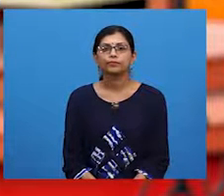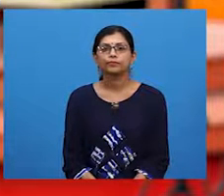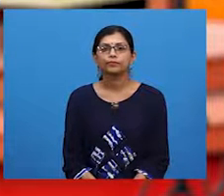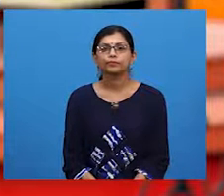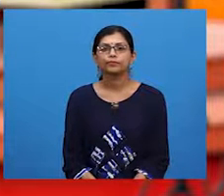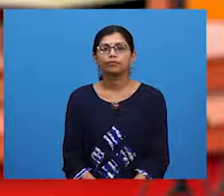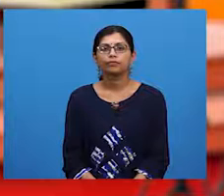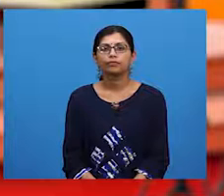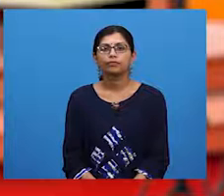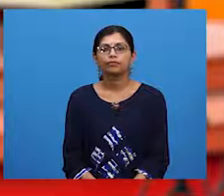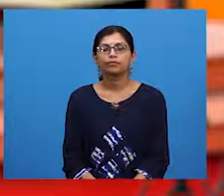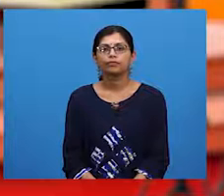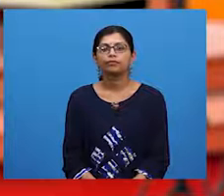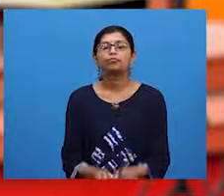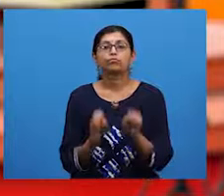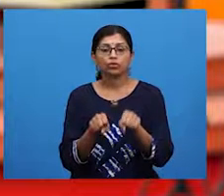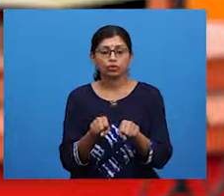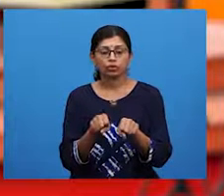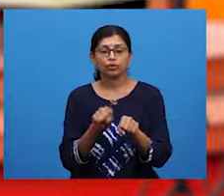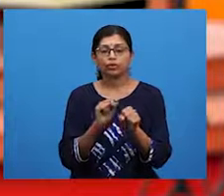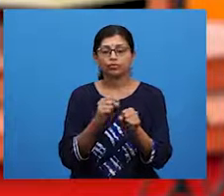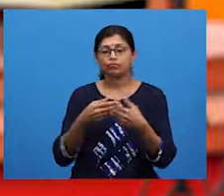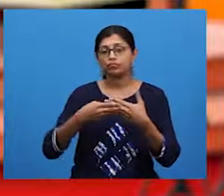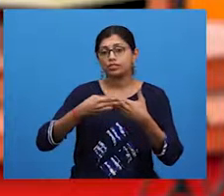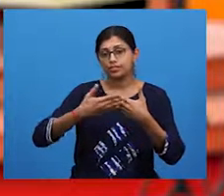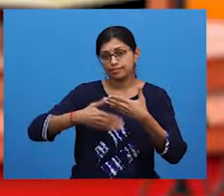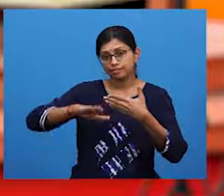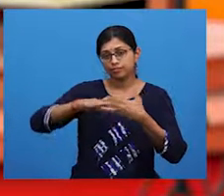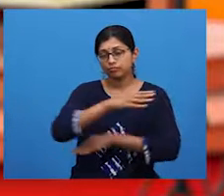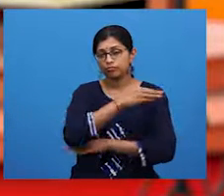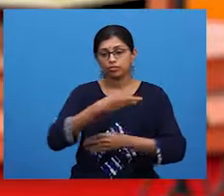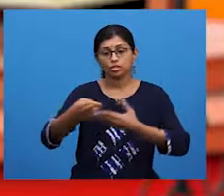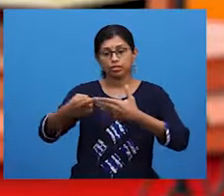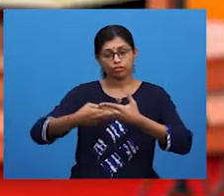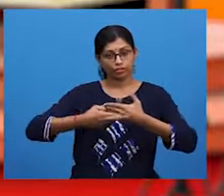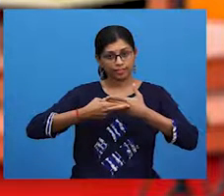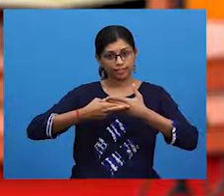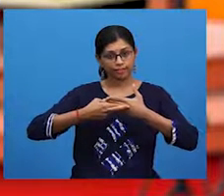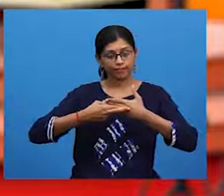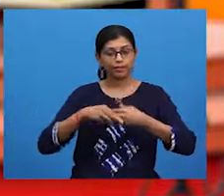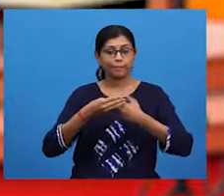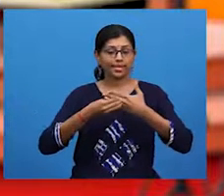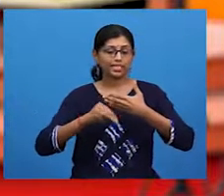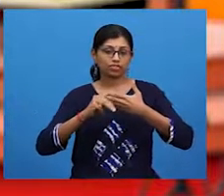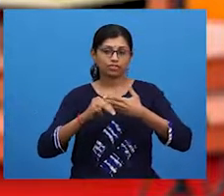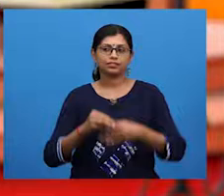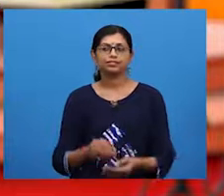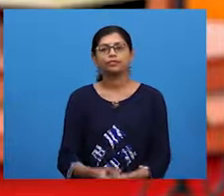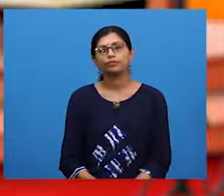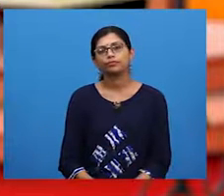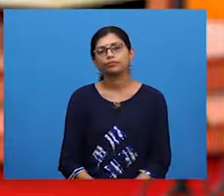post and interact with messages that we call tweets. Users can post,